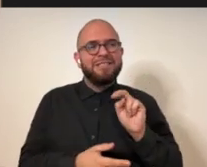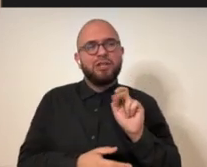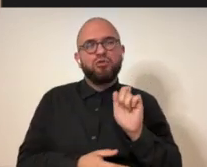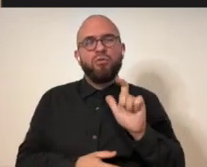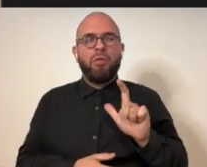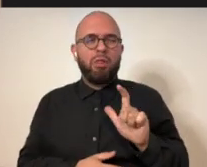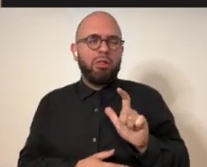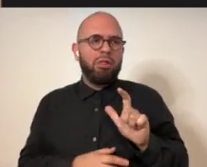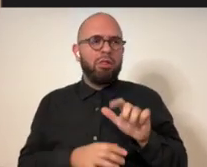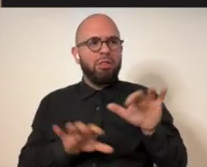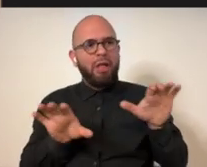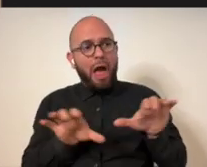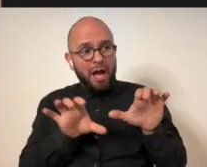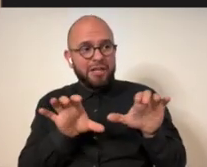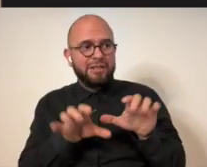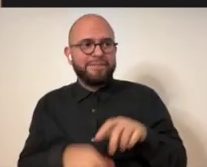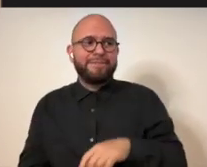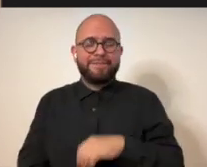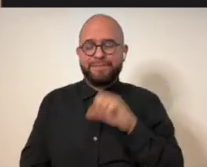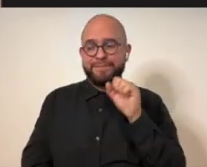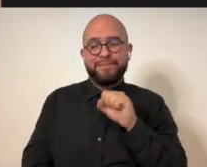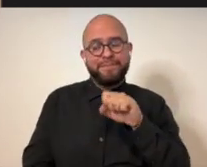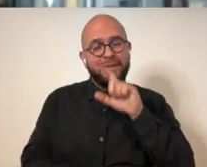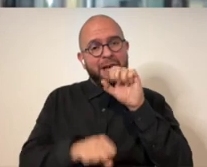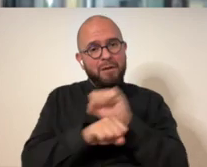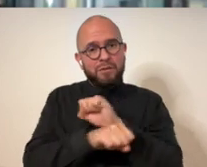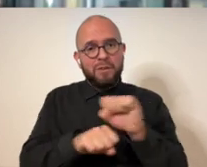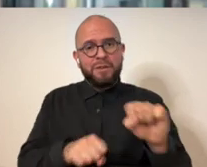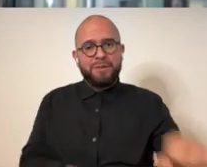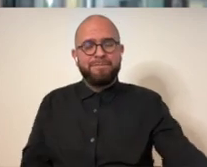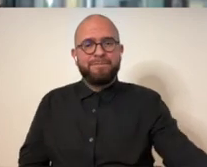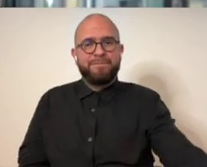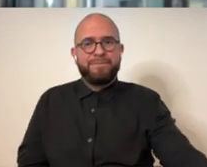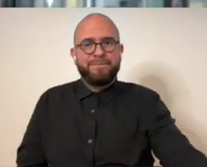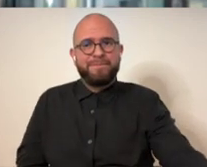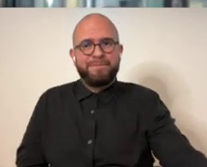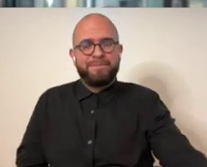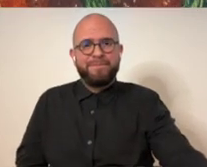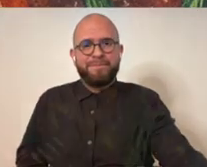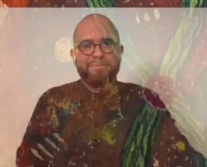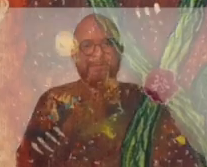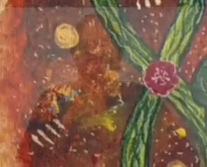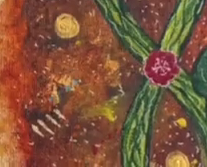bonding and sensual act. Yeah, absolutely.